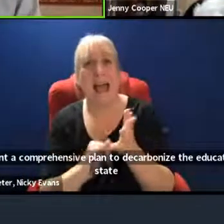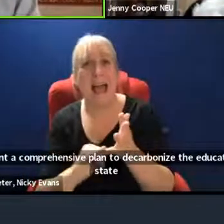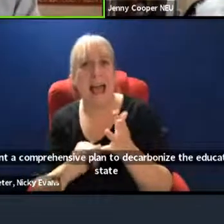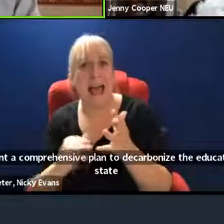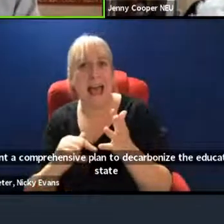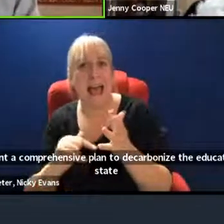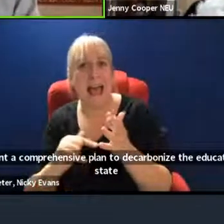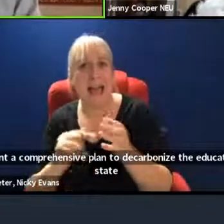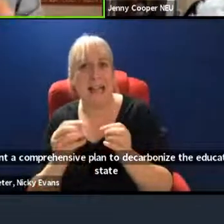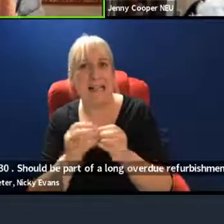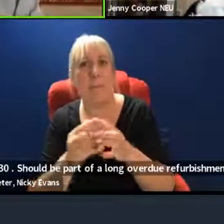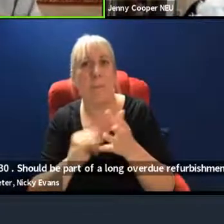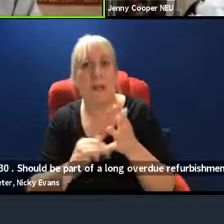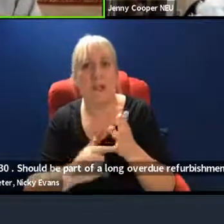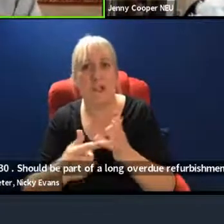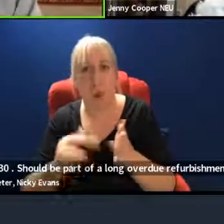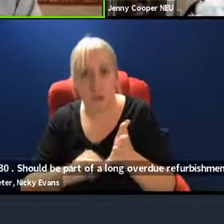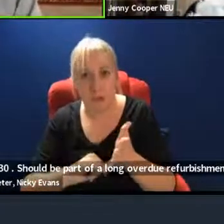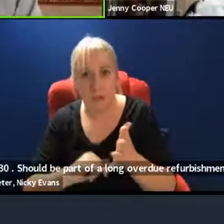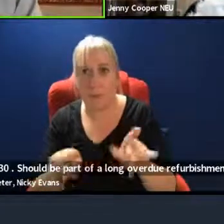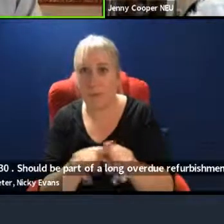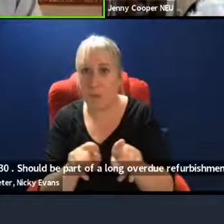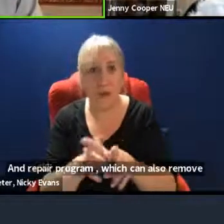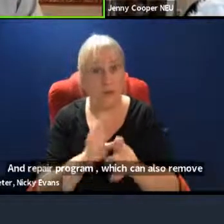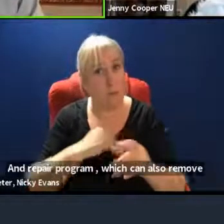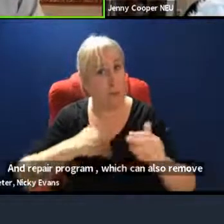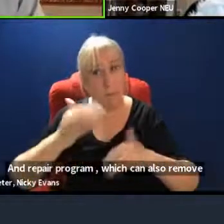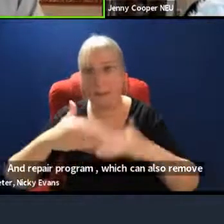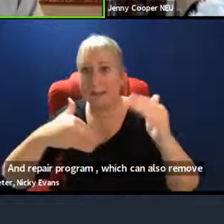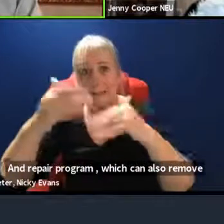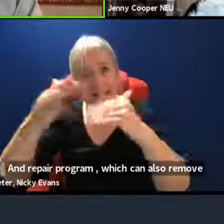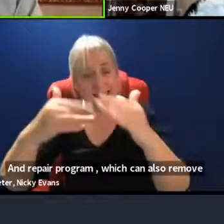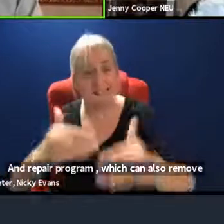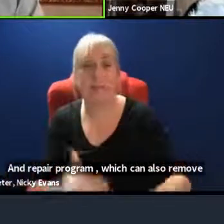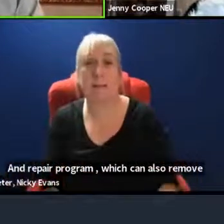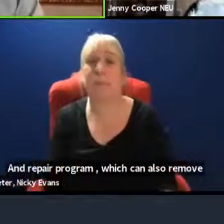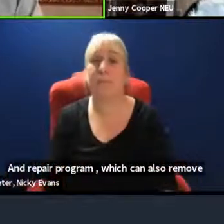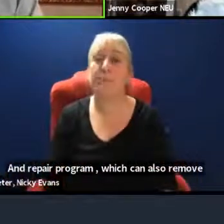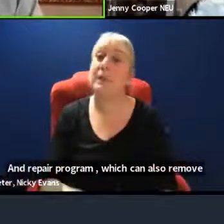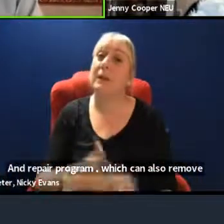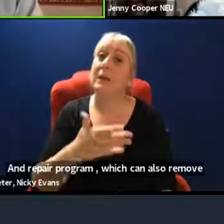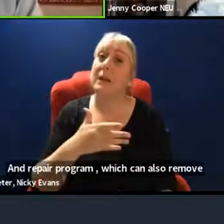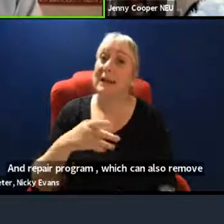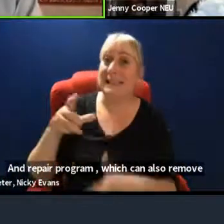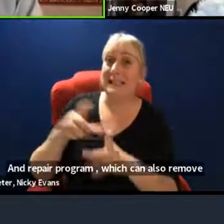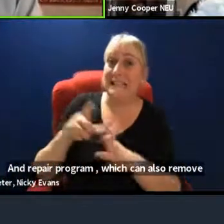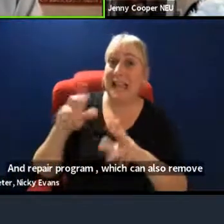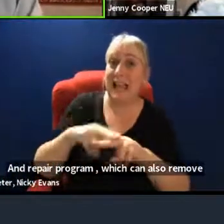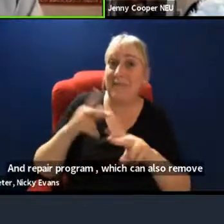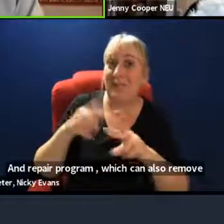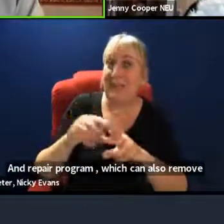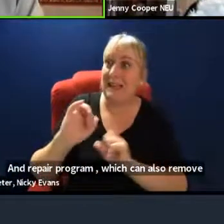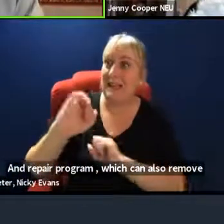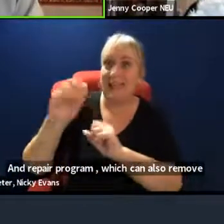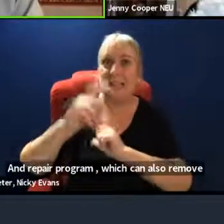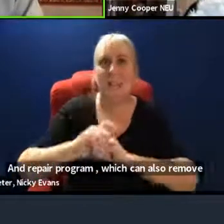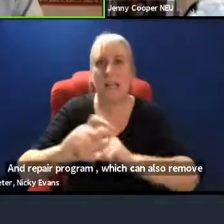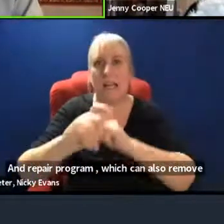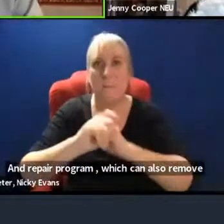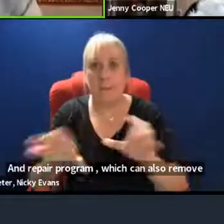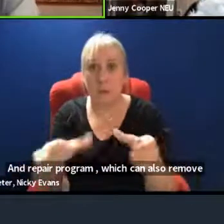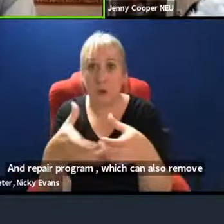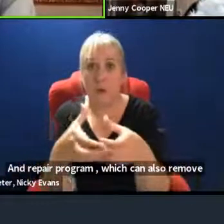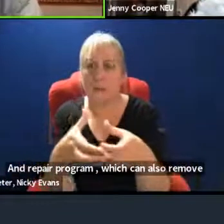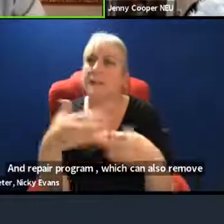policy on green travel. Now, all those things need to happen. The DfE Sustainability Unit is announcing its